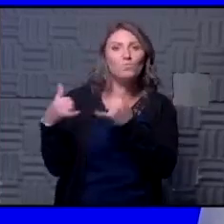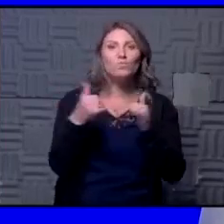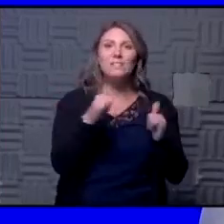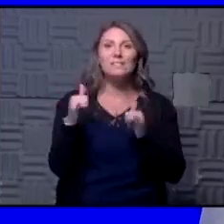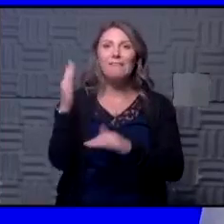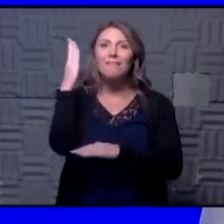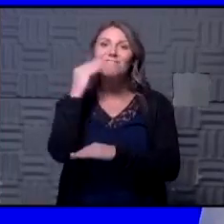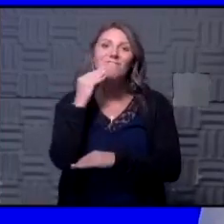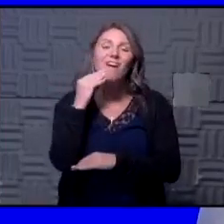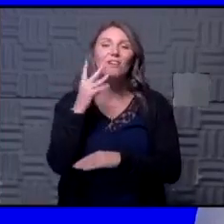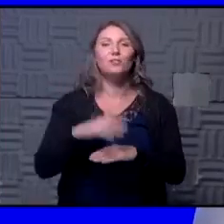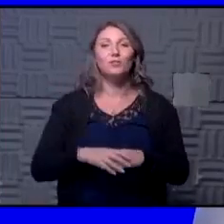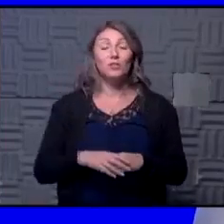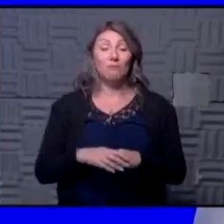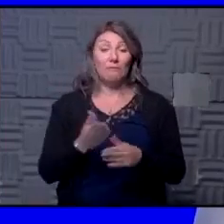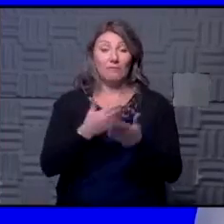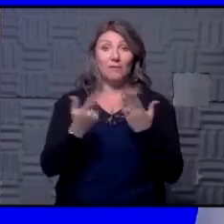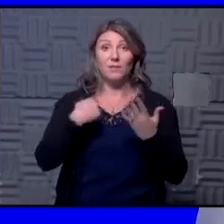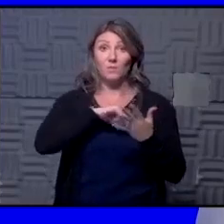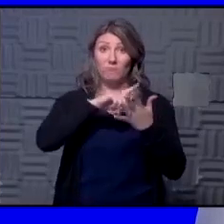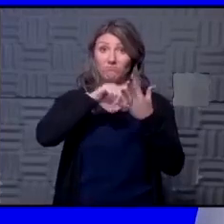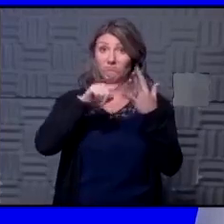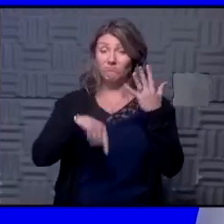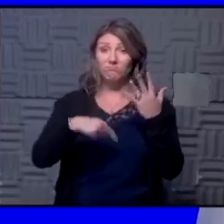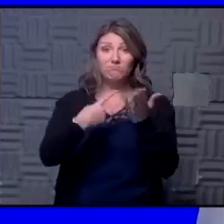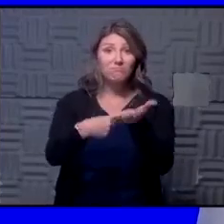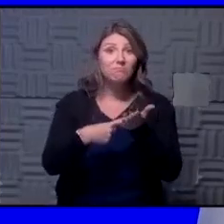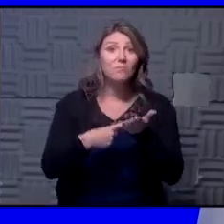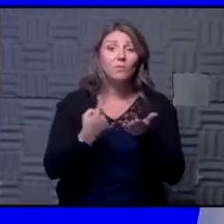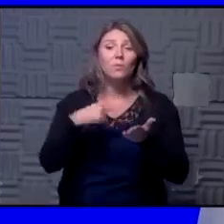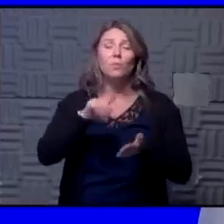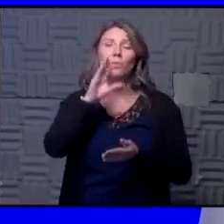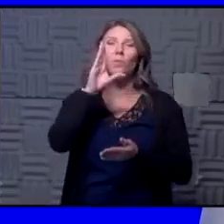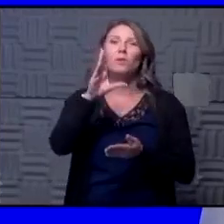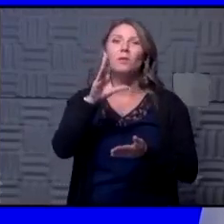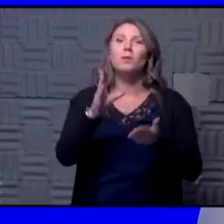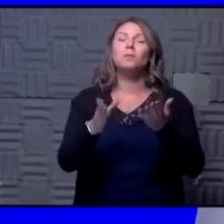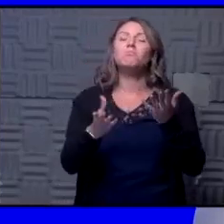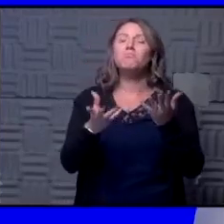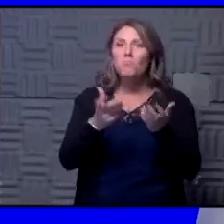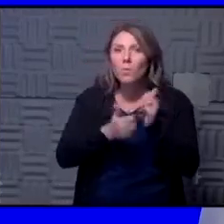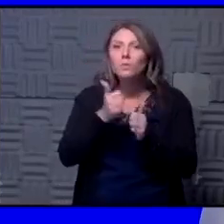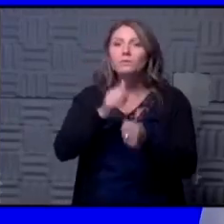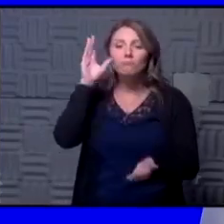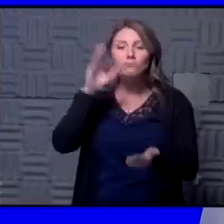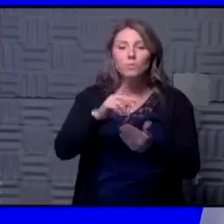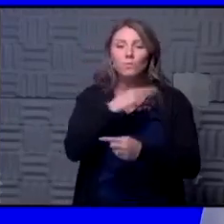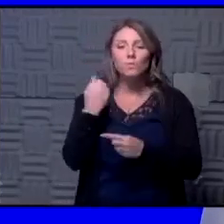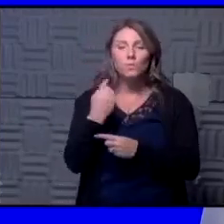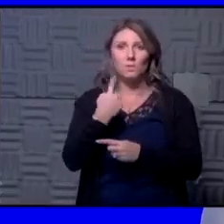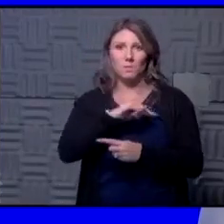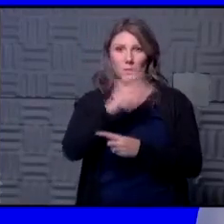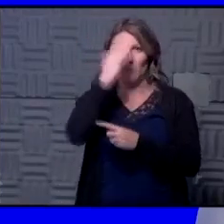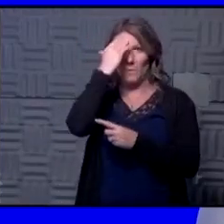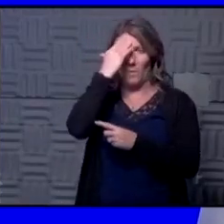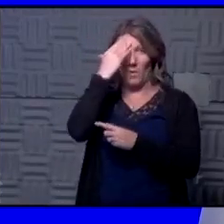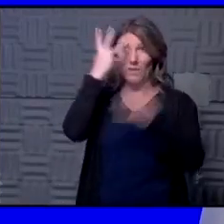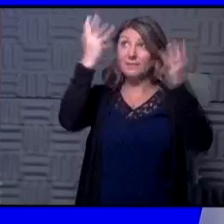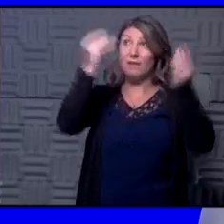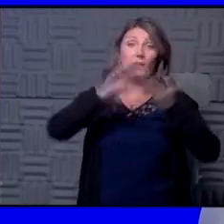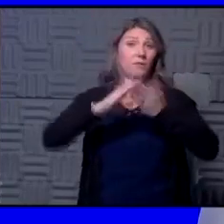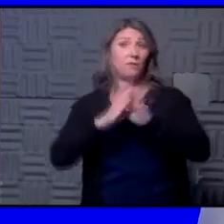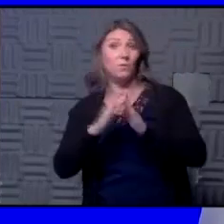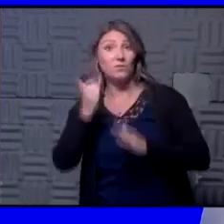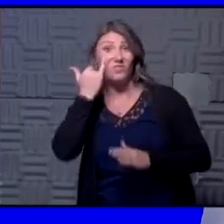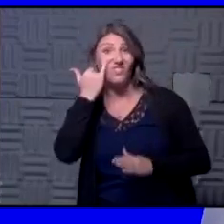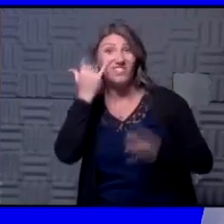nature things that we've talked about you are more than likely going to reduce the risk as much as possible because we know it's in the community so if it's in